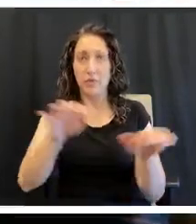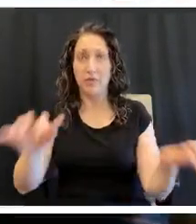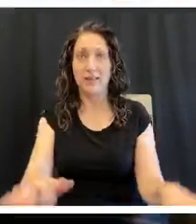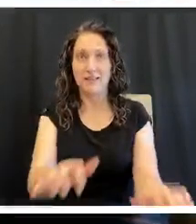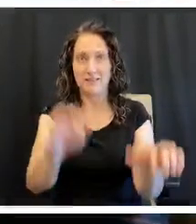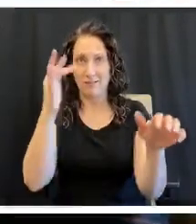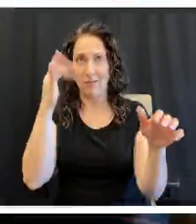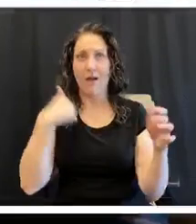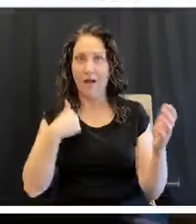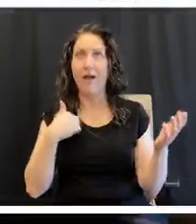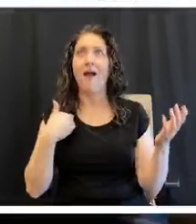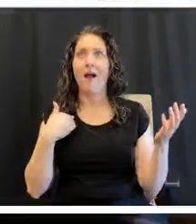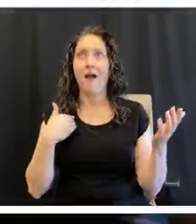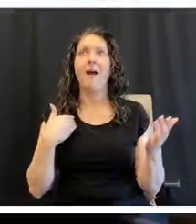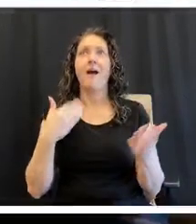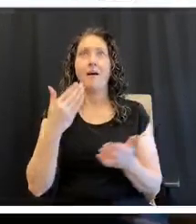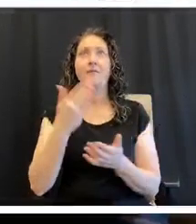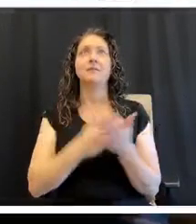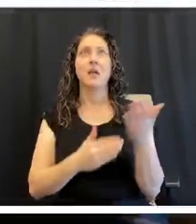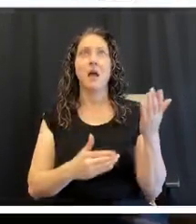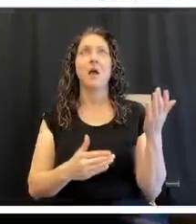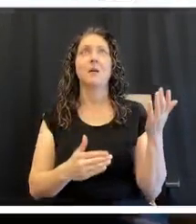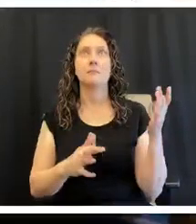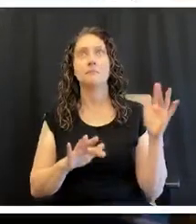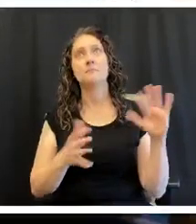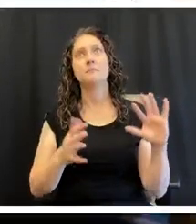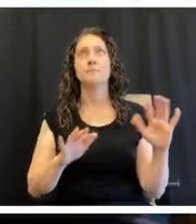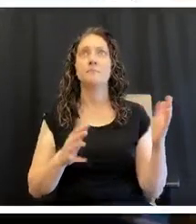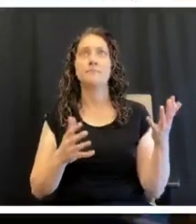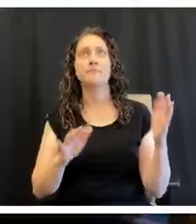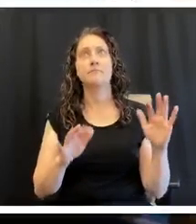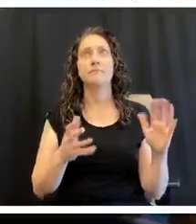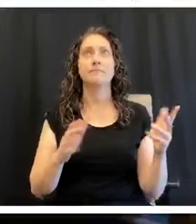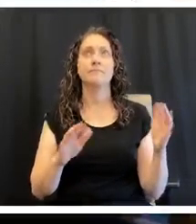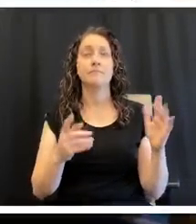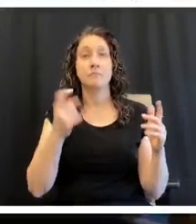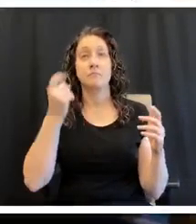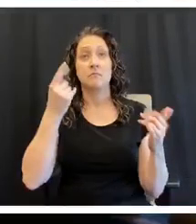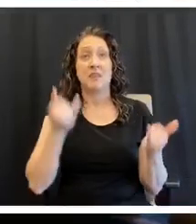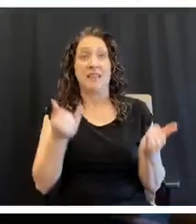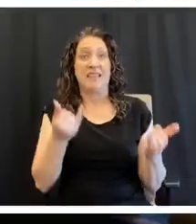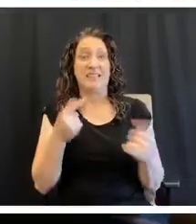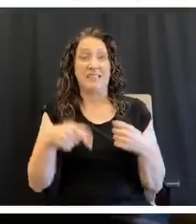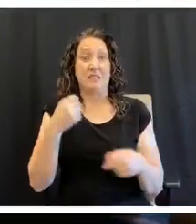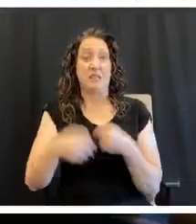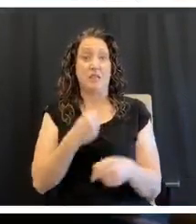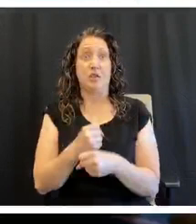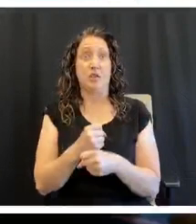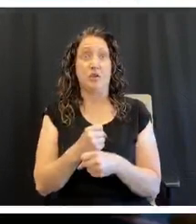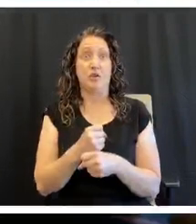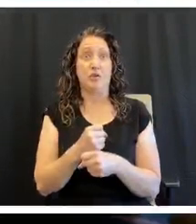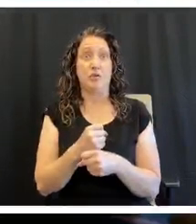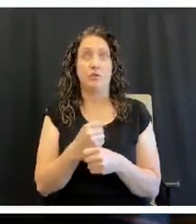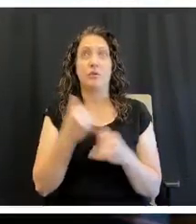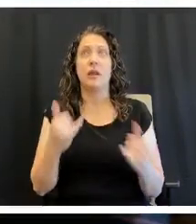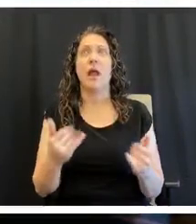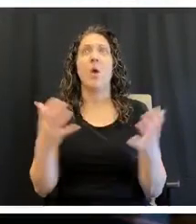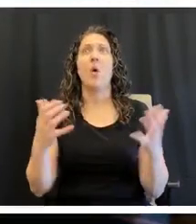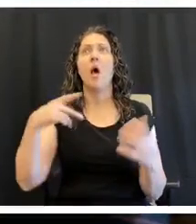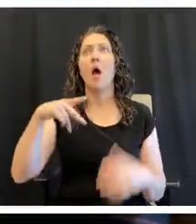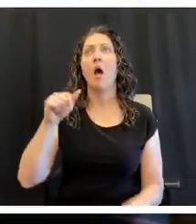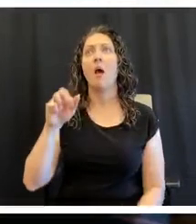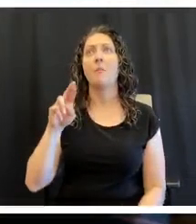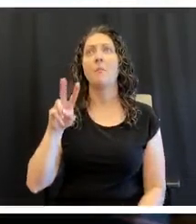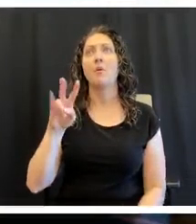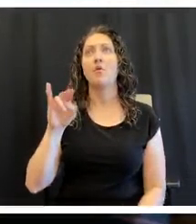some ethnic things. Odelise is this year has brought in a lot of Peruvian cooking into